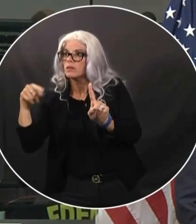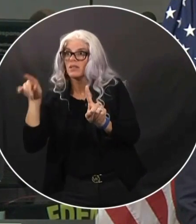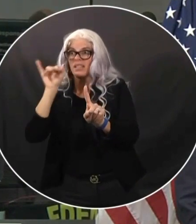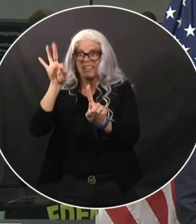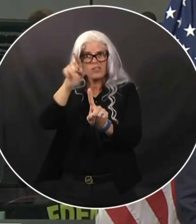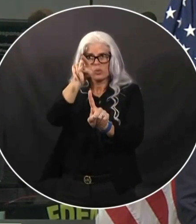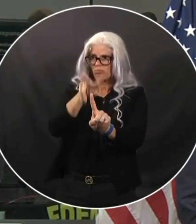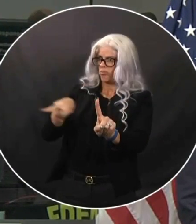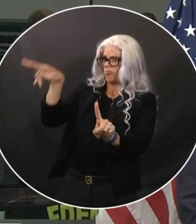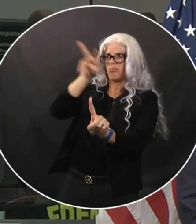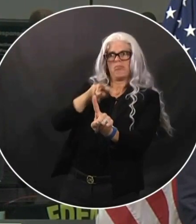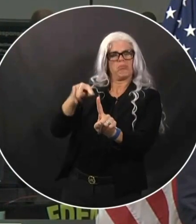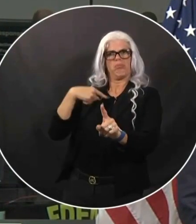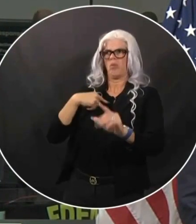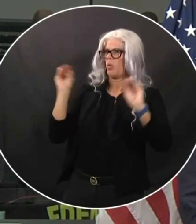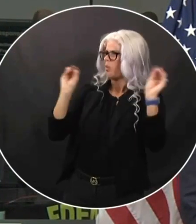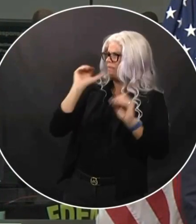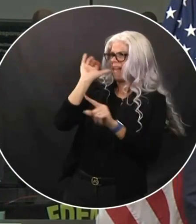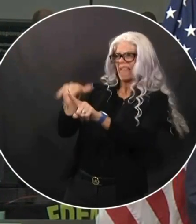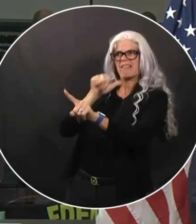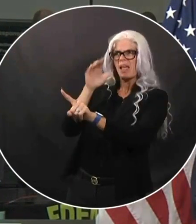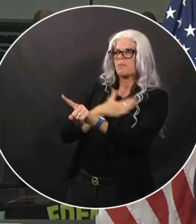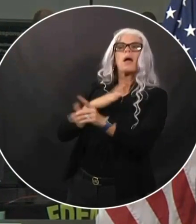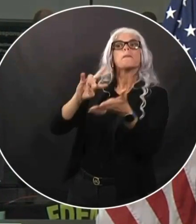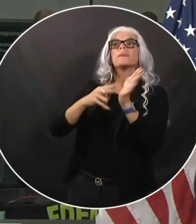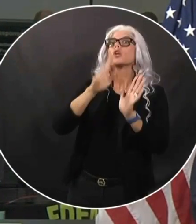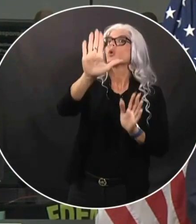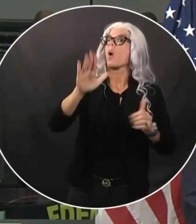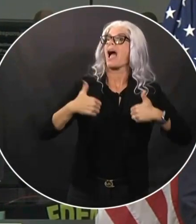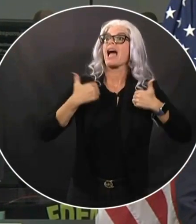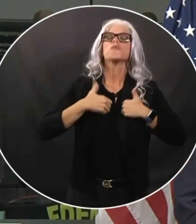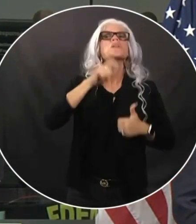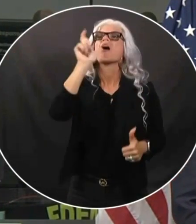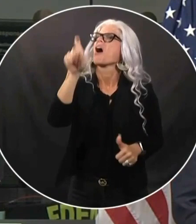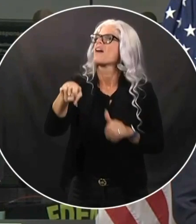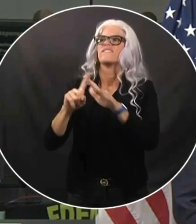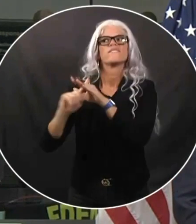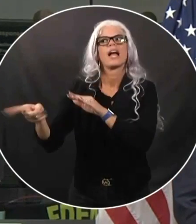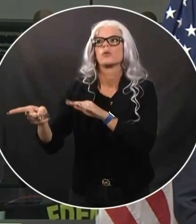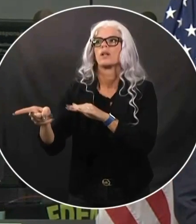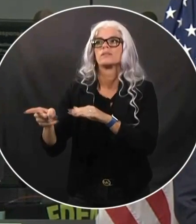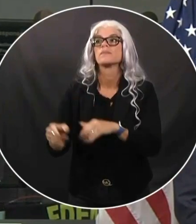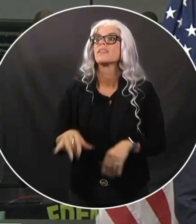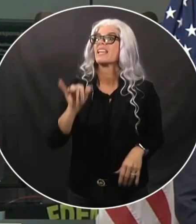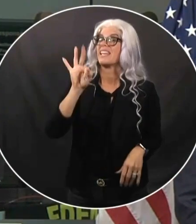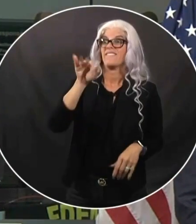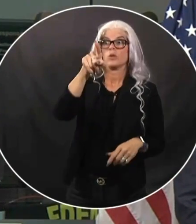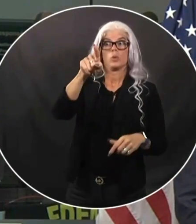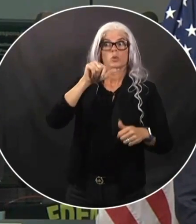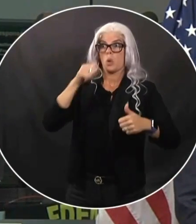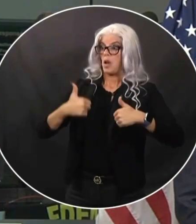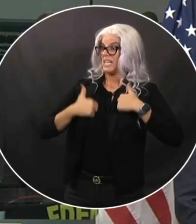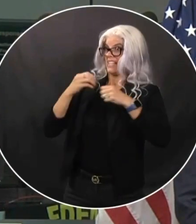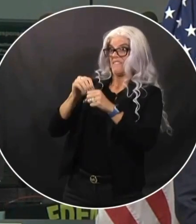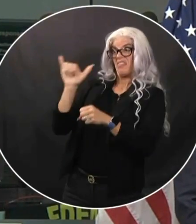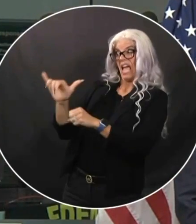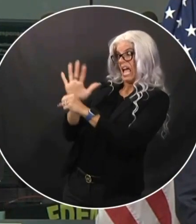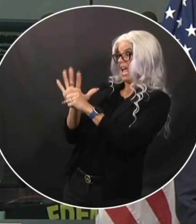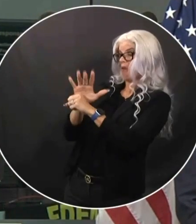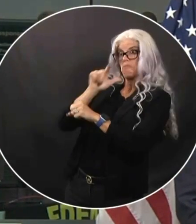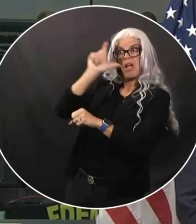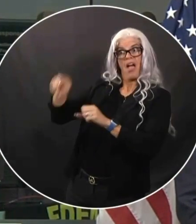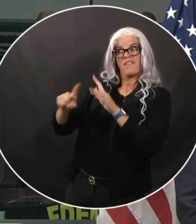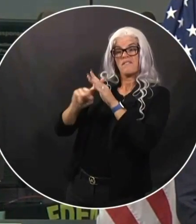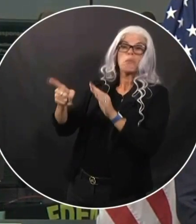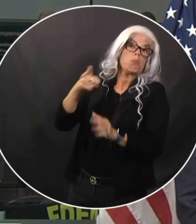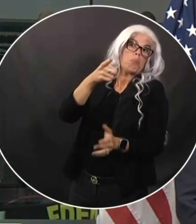evacuation zone. If you do not live in an evacuation zone, you may be able to shelter in place. This